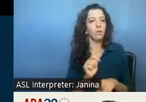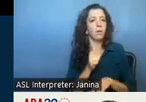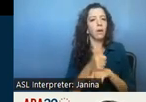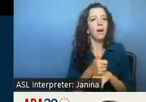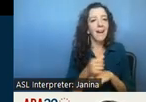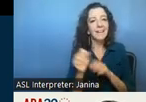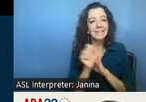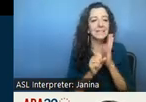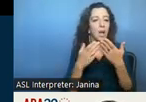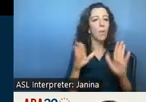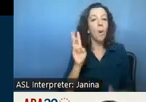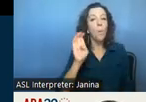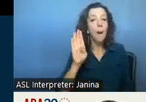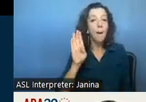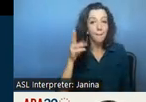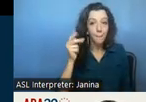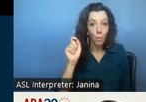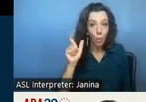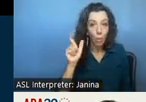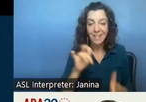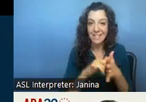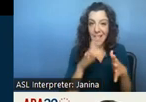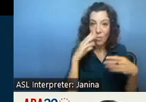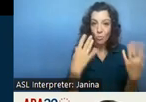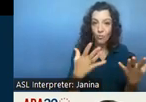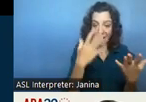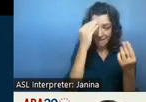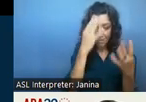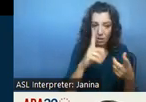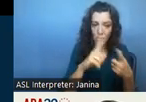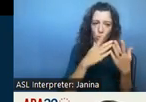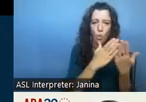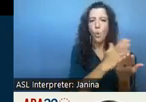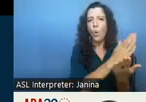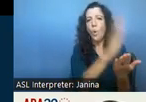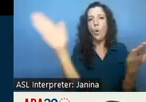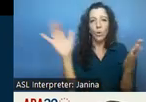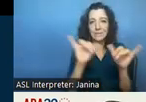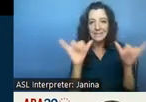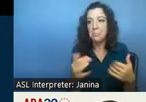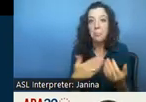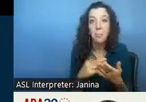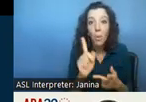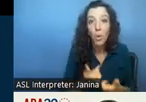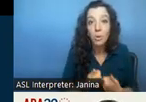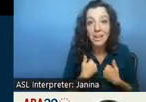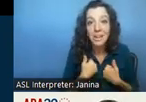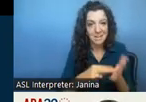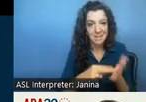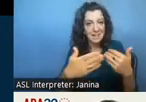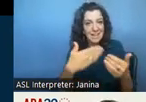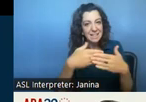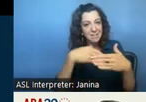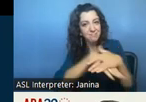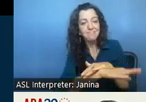uh access to information across the system no matter where people live helping again to streamline access to services at the